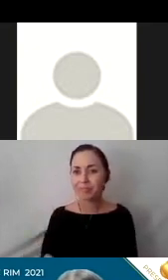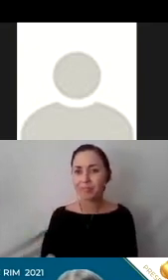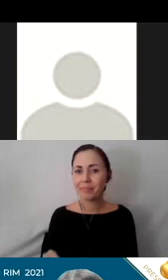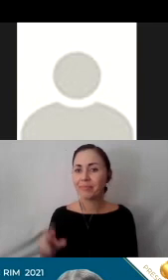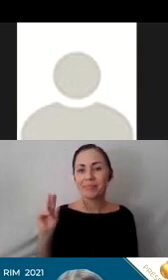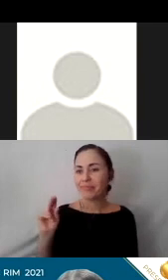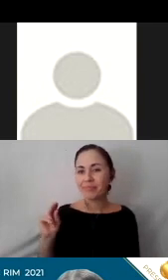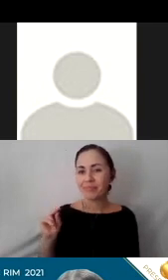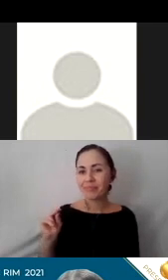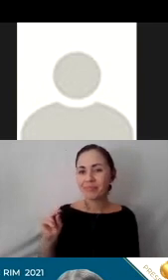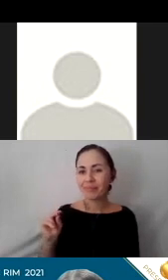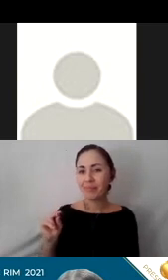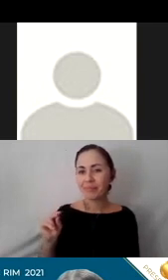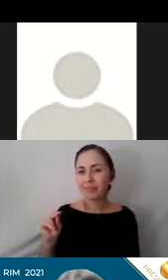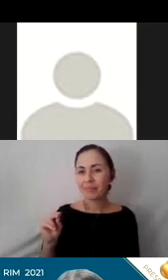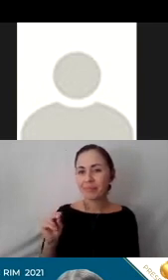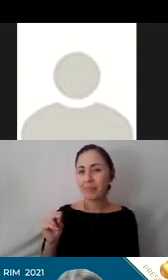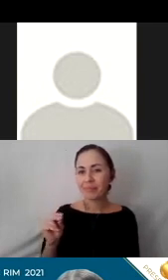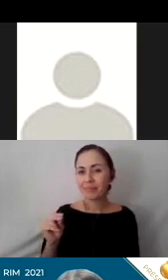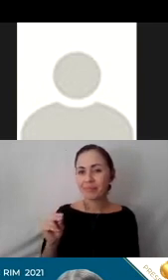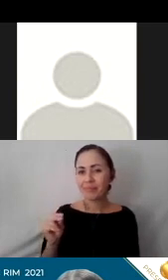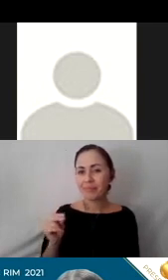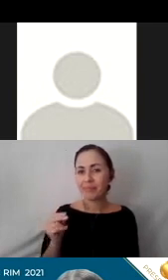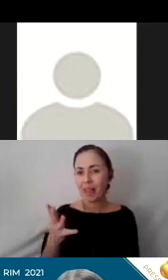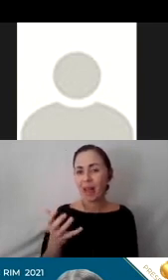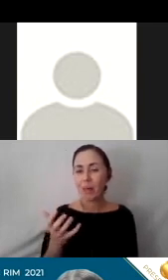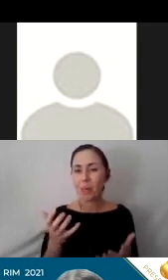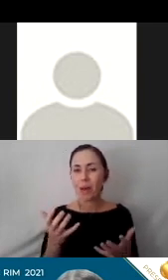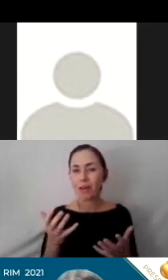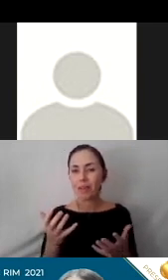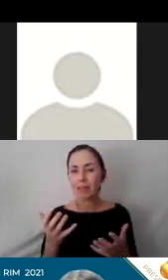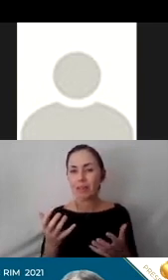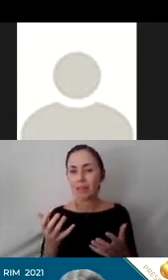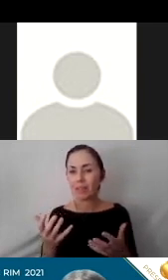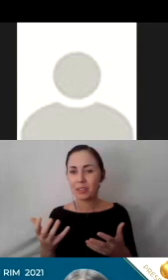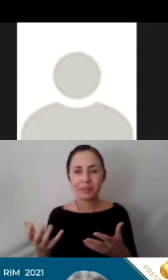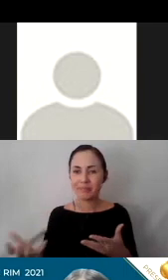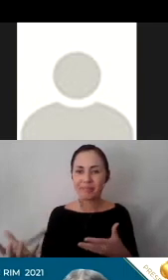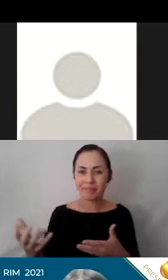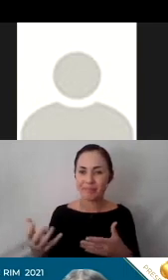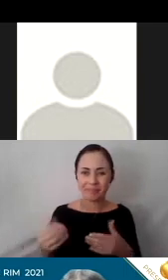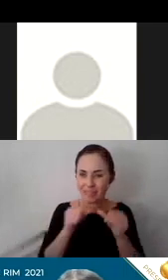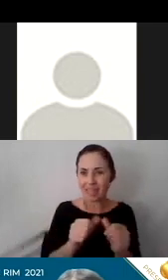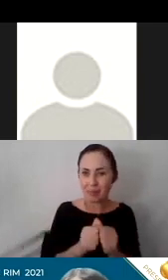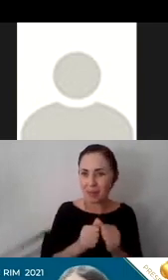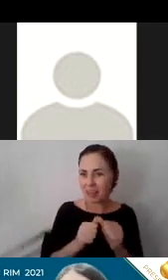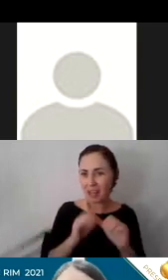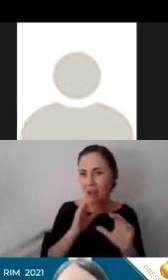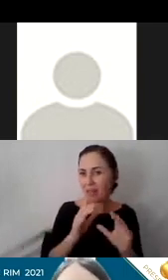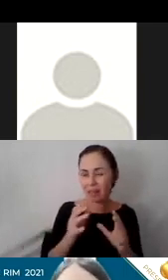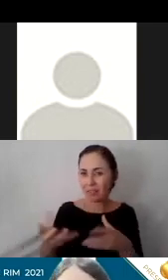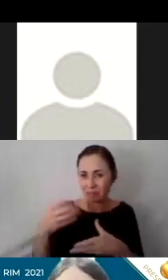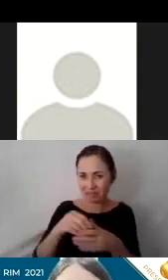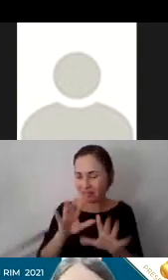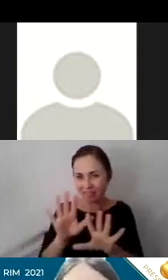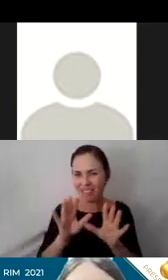No, I was just wanting to bring in the conversation. thank you. Moving on. Totally fine. Sorry. Awesome.